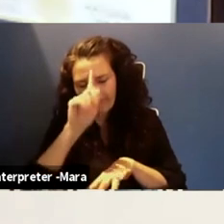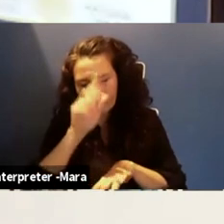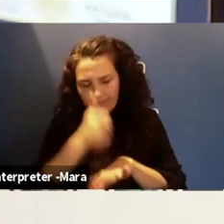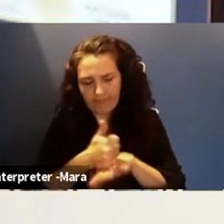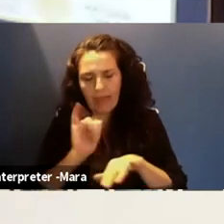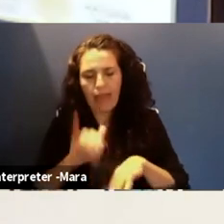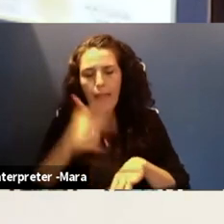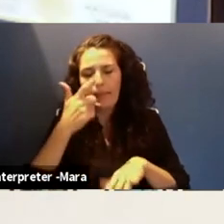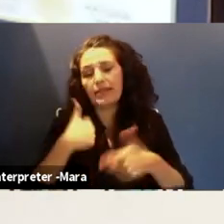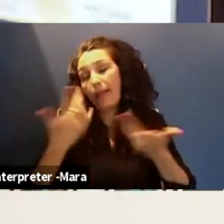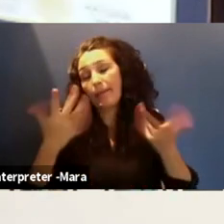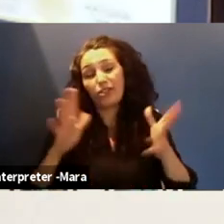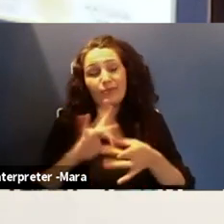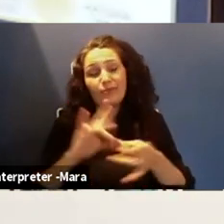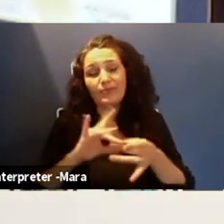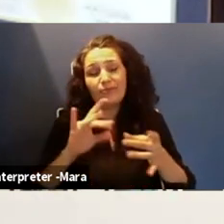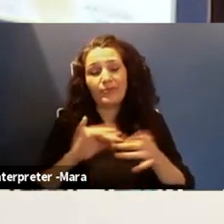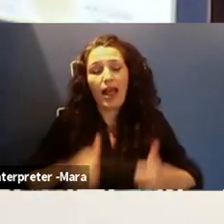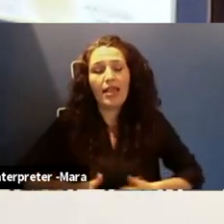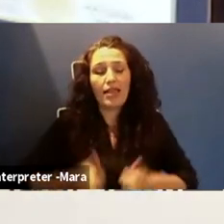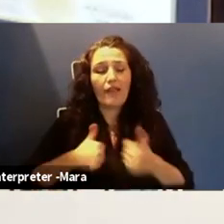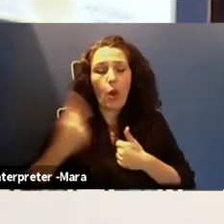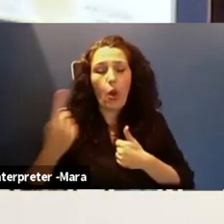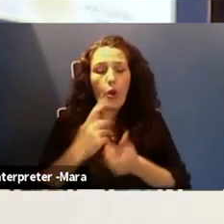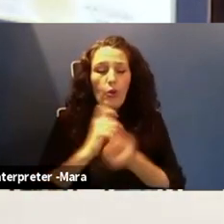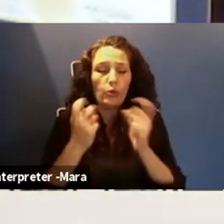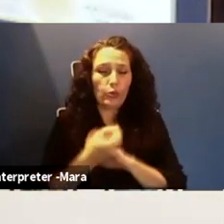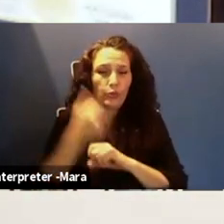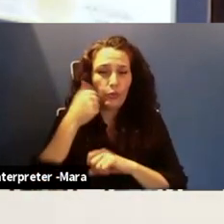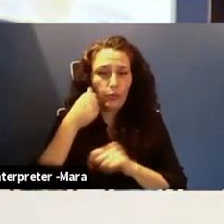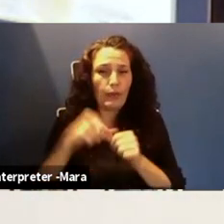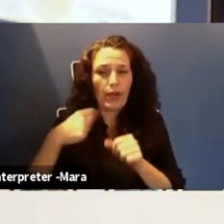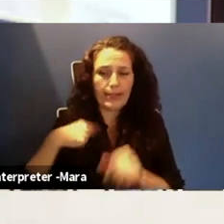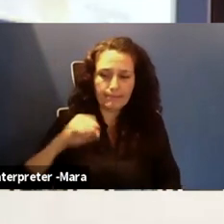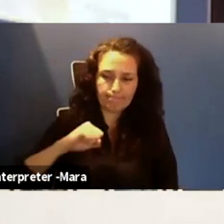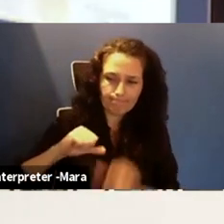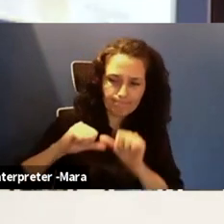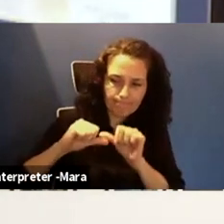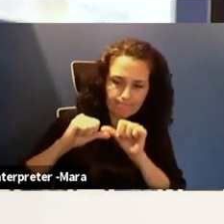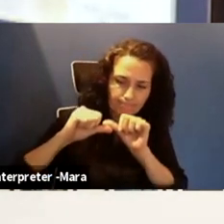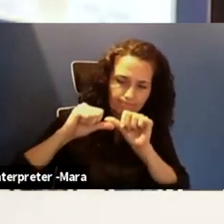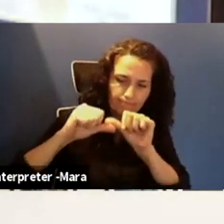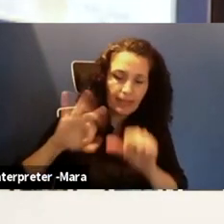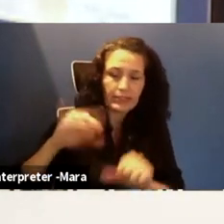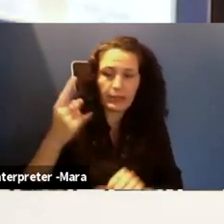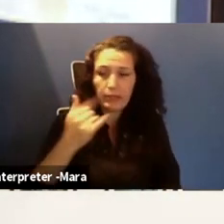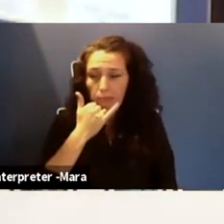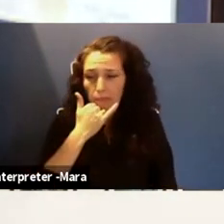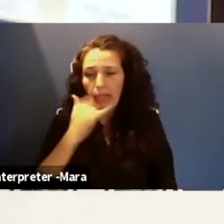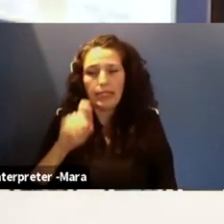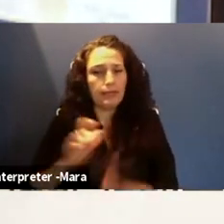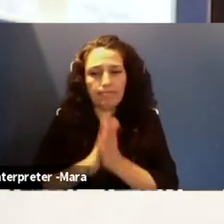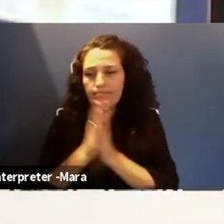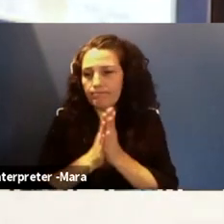mentioned earlier, life is ever changing. And I just have to make sure that I'm resilient. And when things are happening to me that I'm bouncing back. And let me